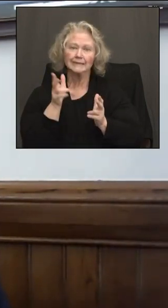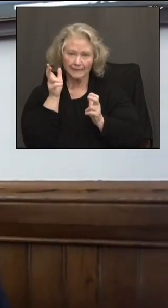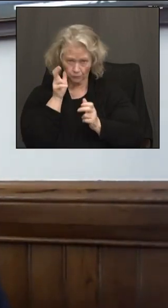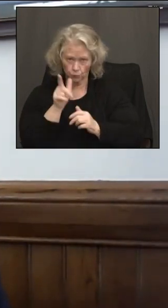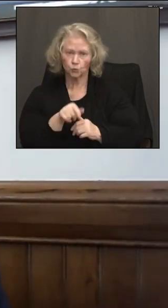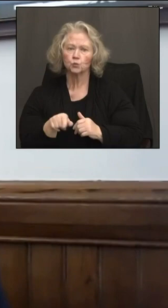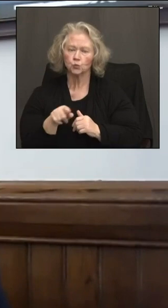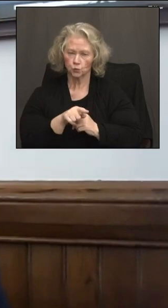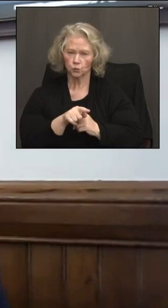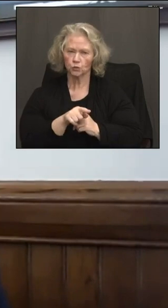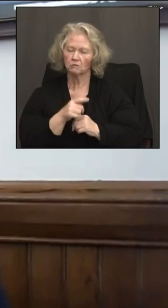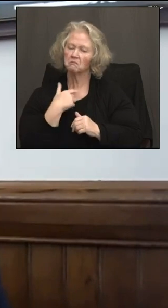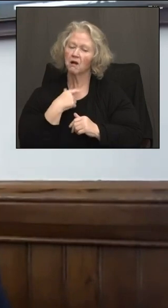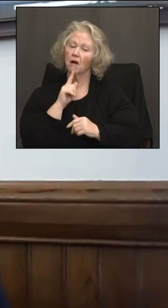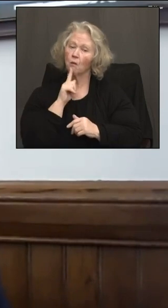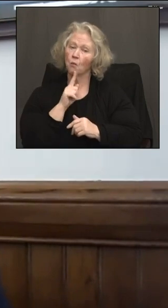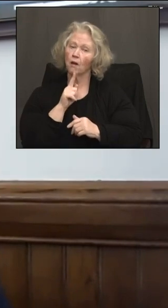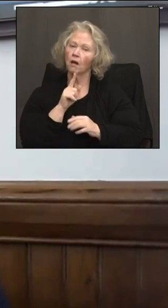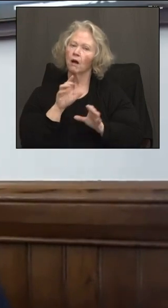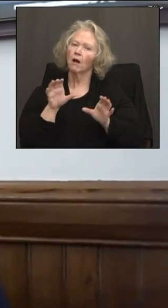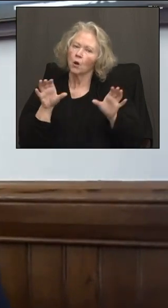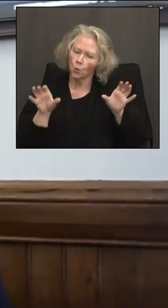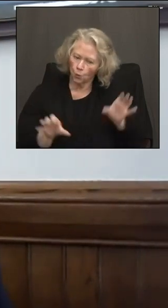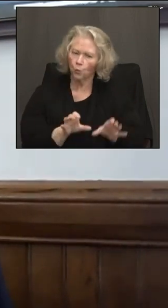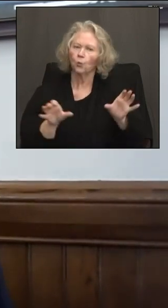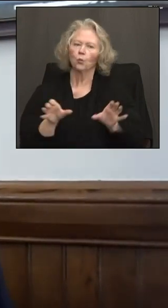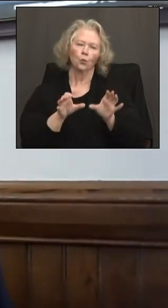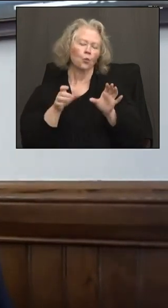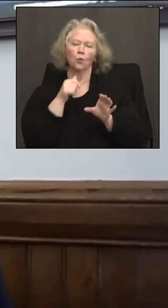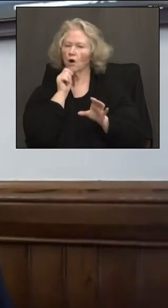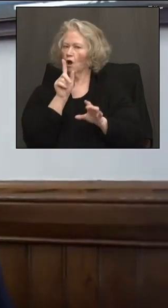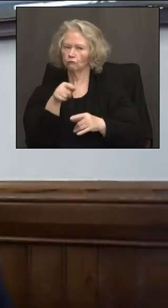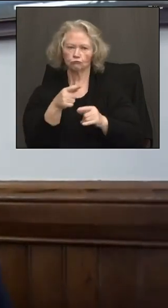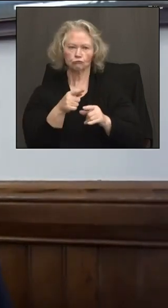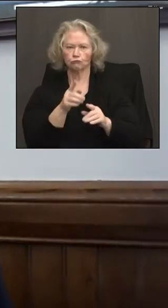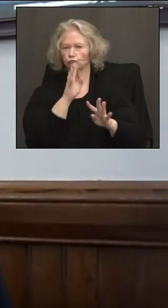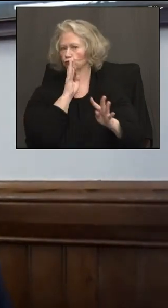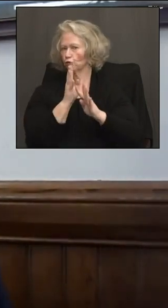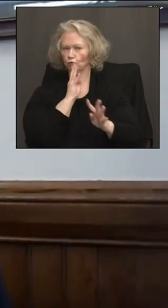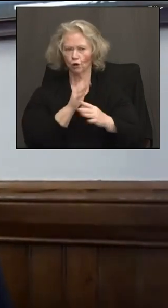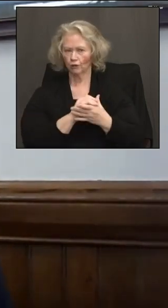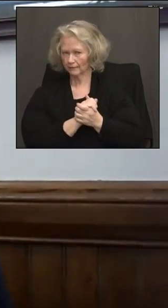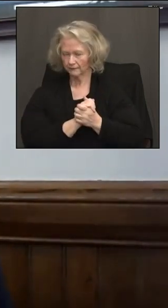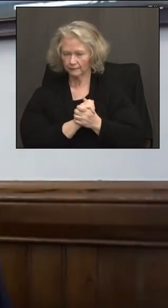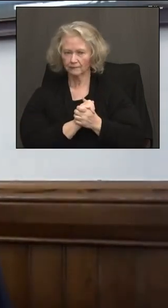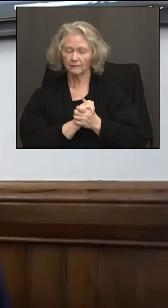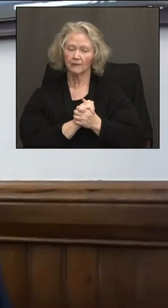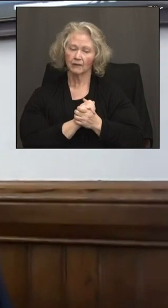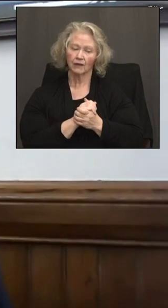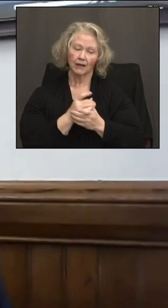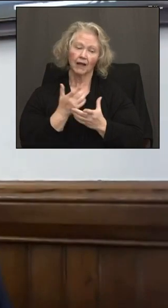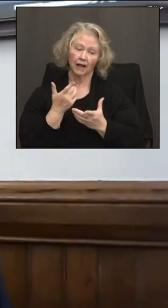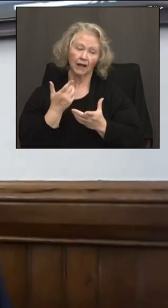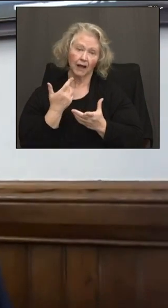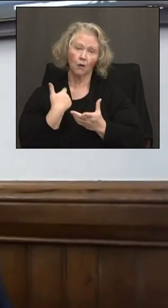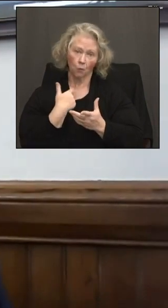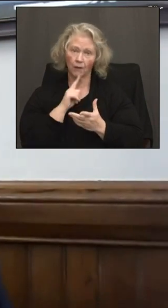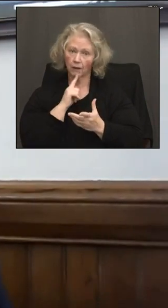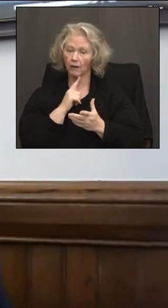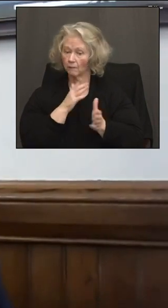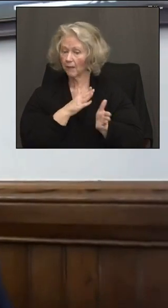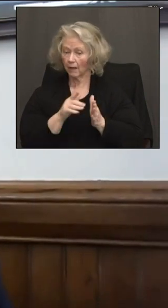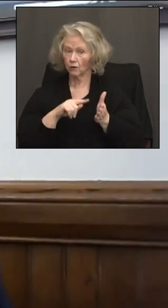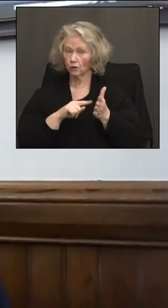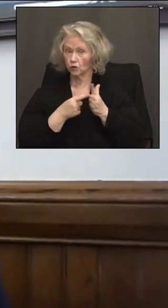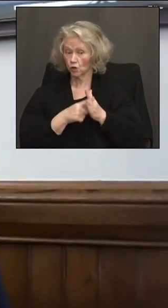but we're going to put action and not only just be about words. And for this administration, it's going to start truly, truly